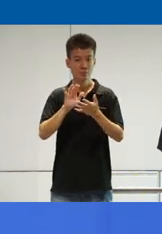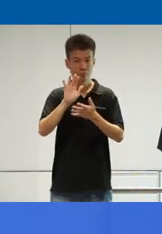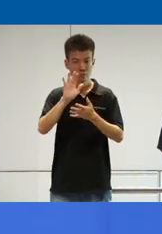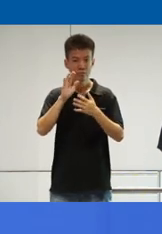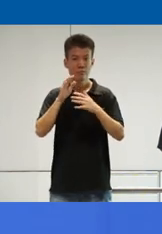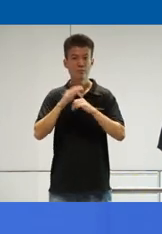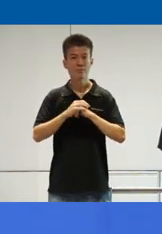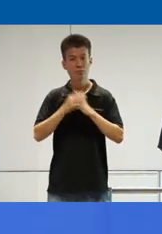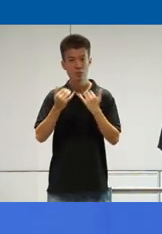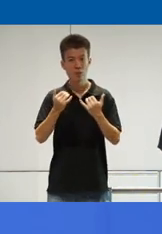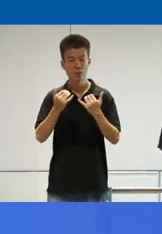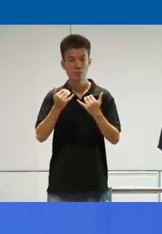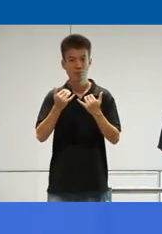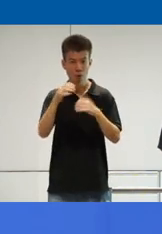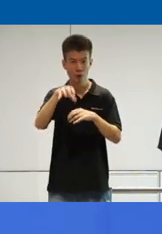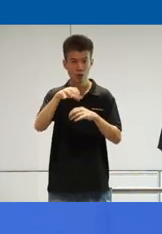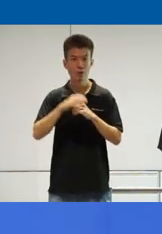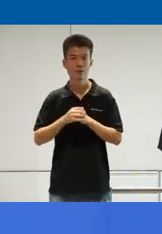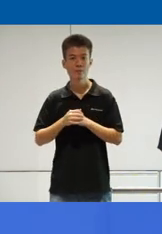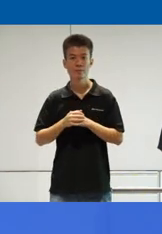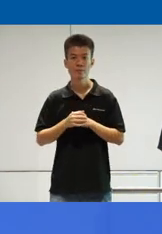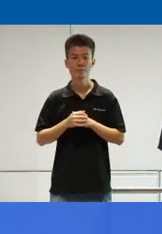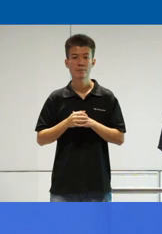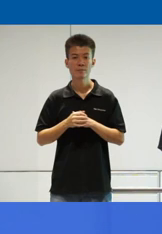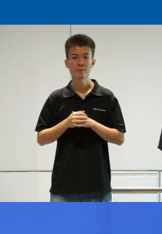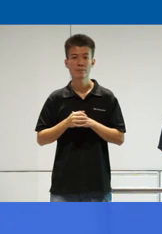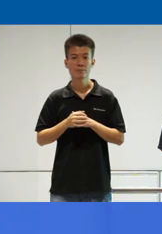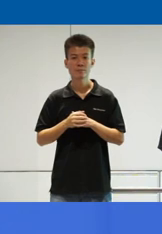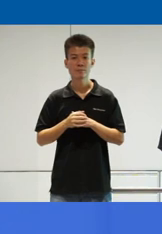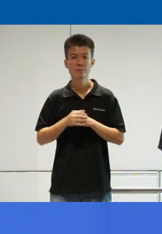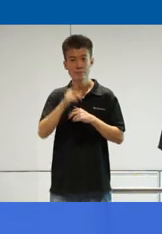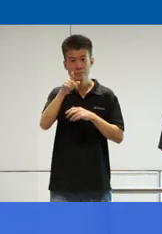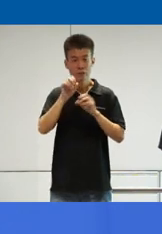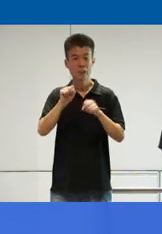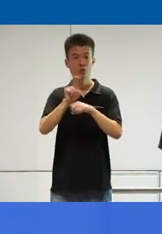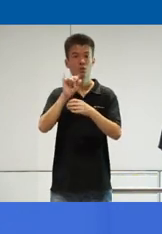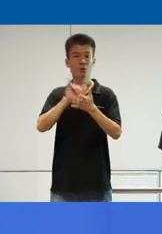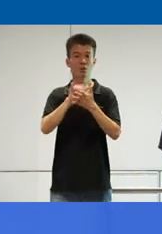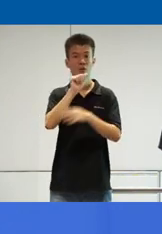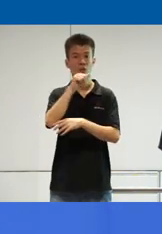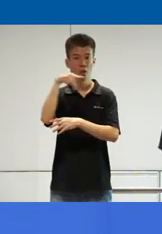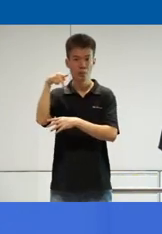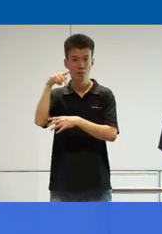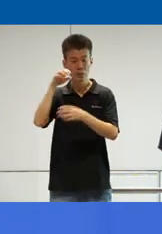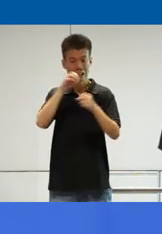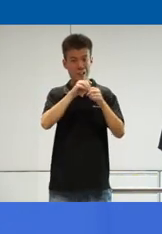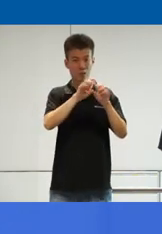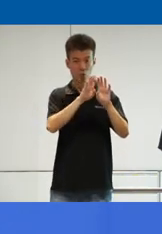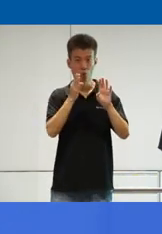current location, you will be able to use this app in the indoor.